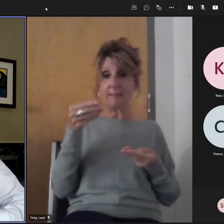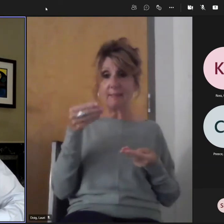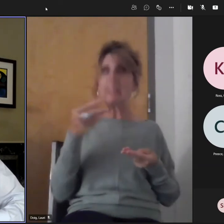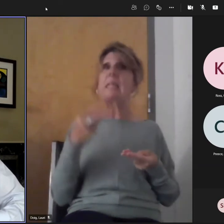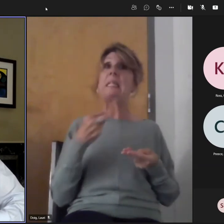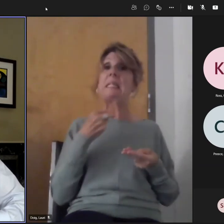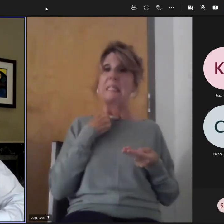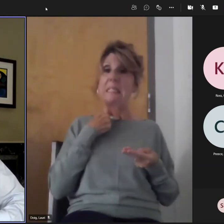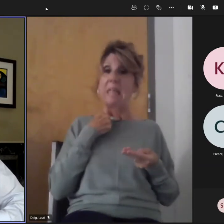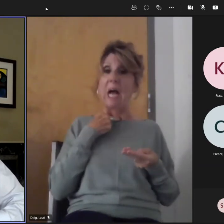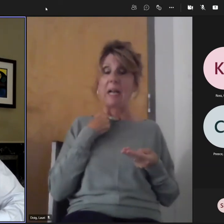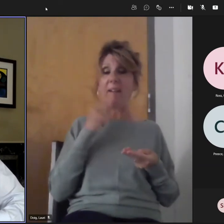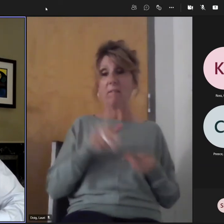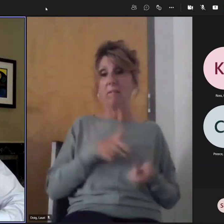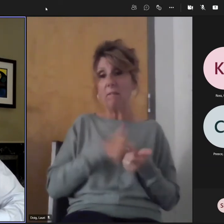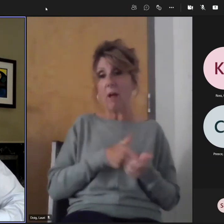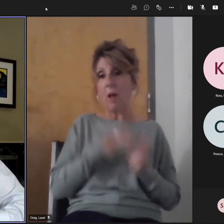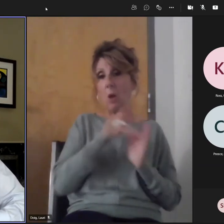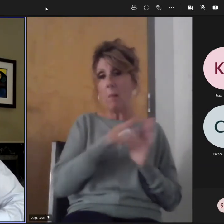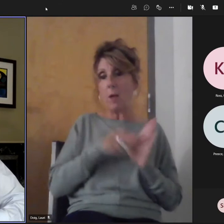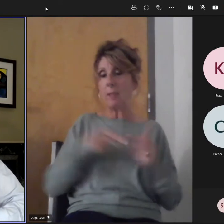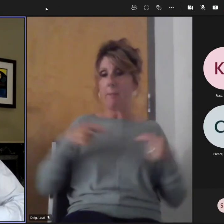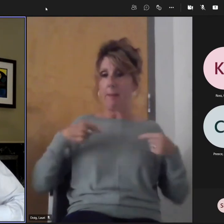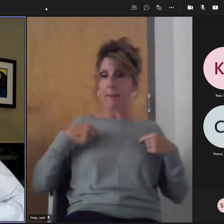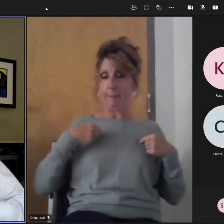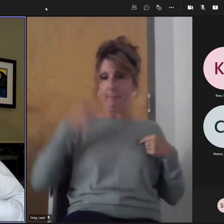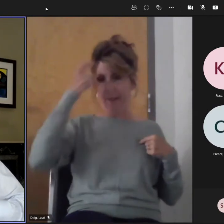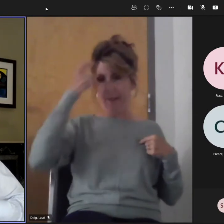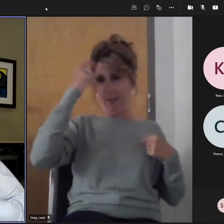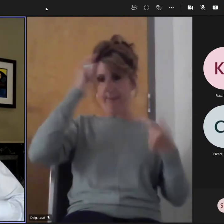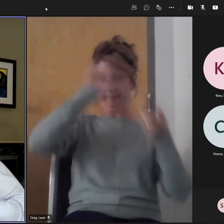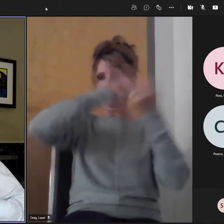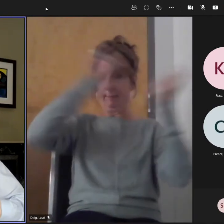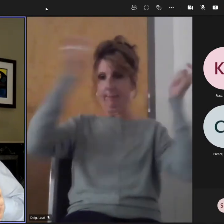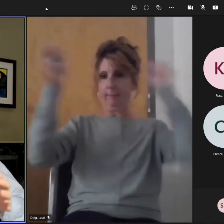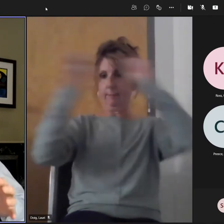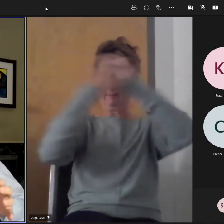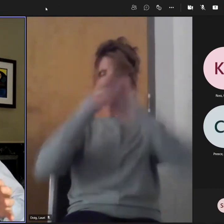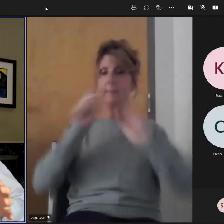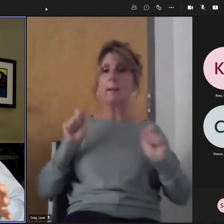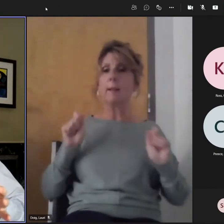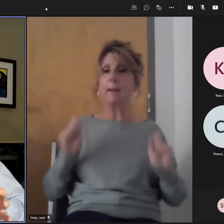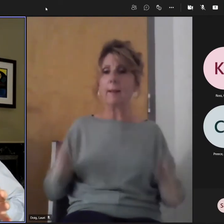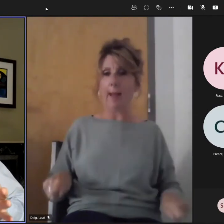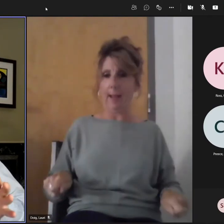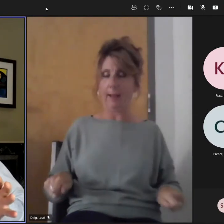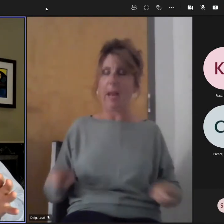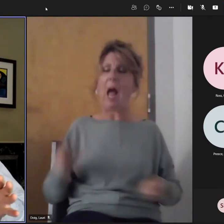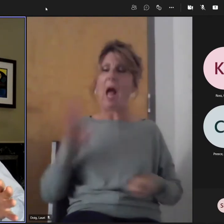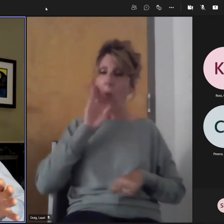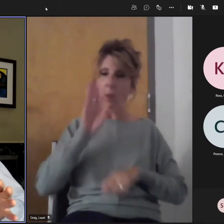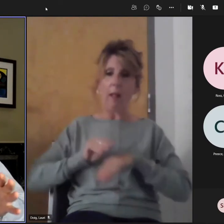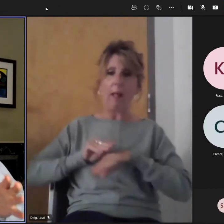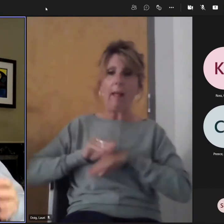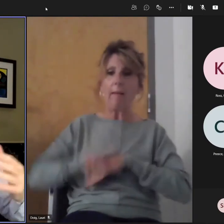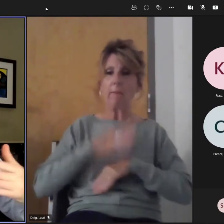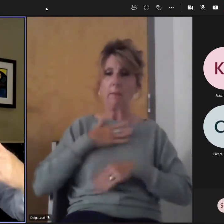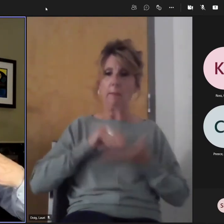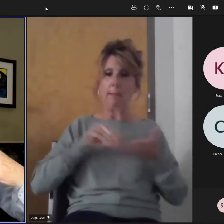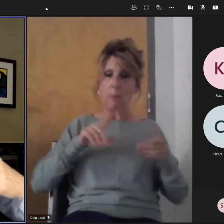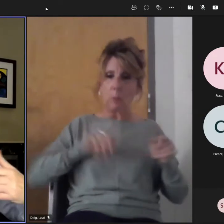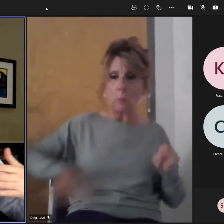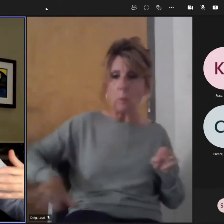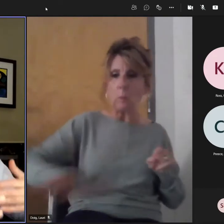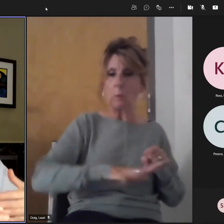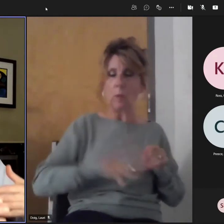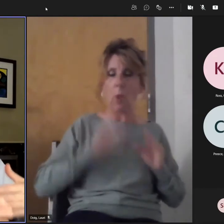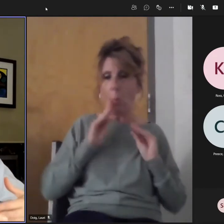I can have a different mindset and I am going to be more influential. This is why when we think of just